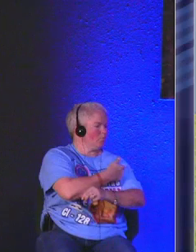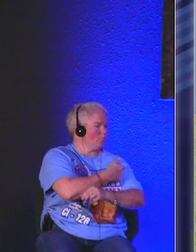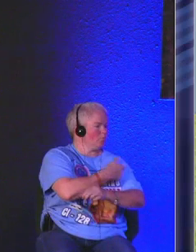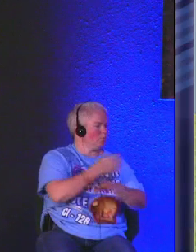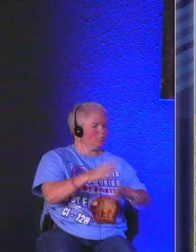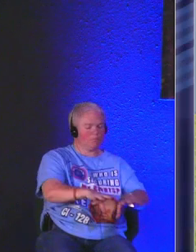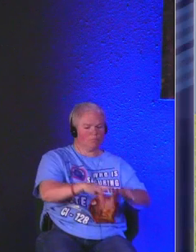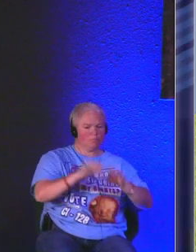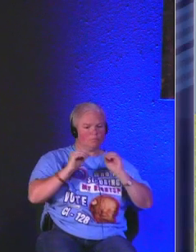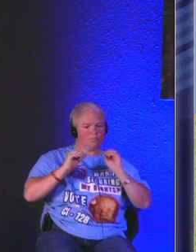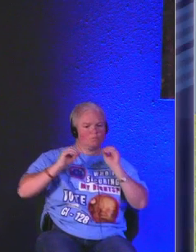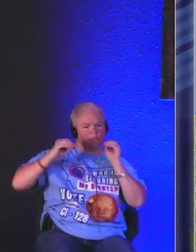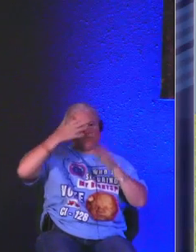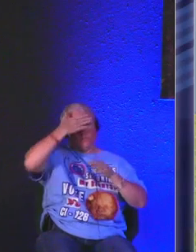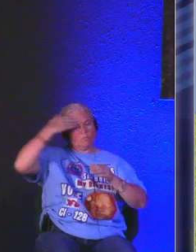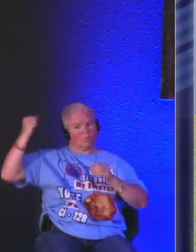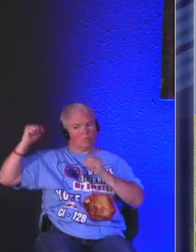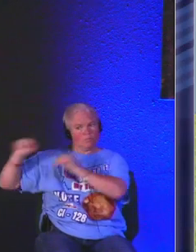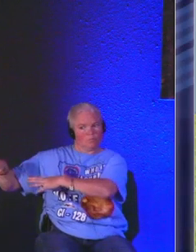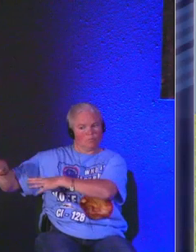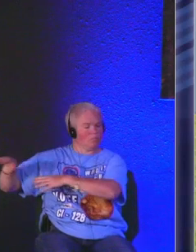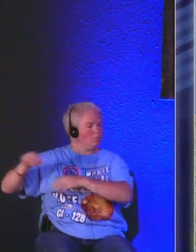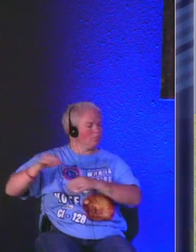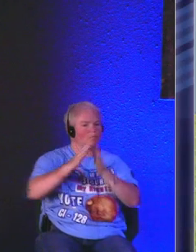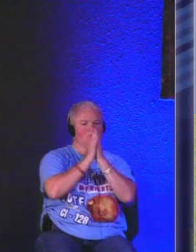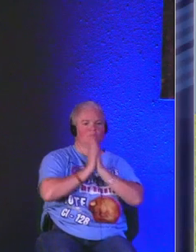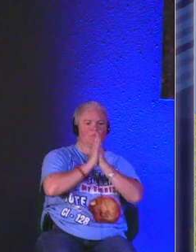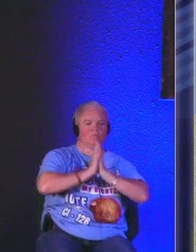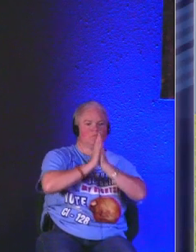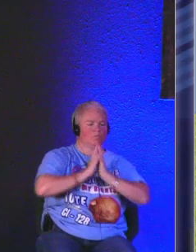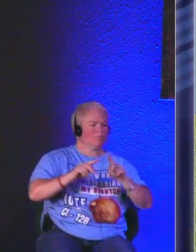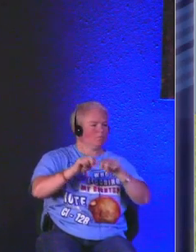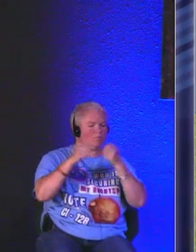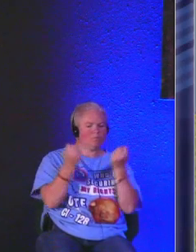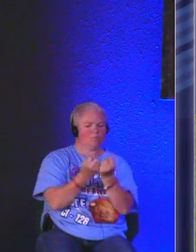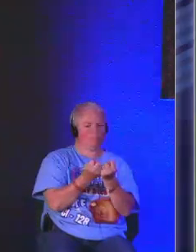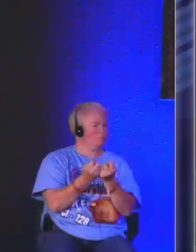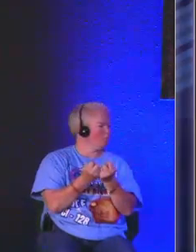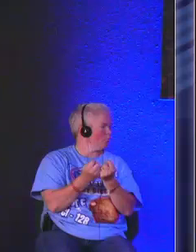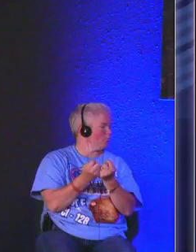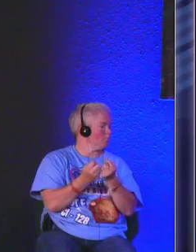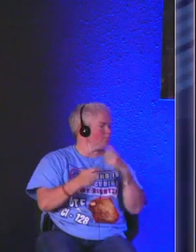worship team if you guys want to want to come up here